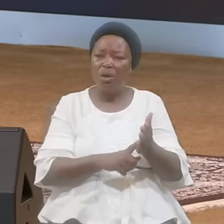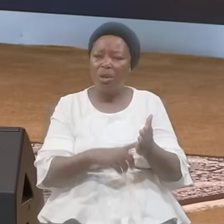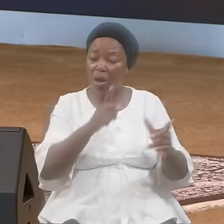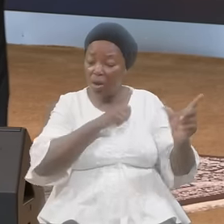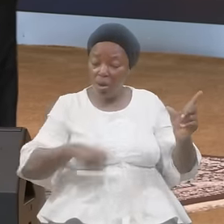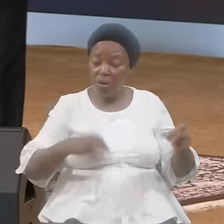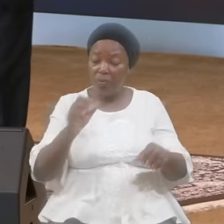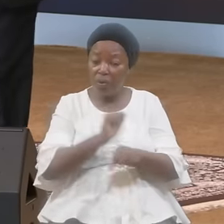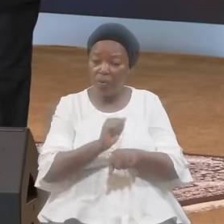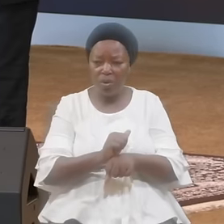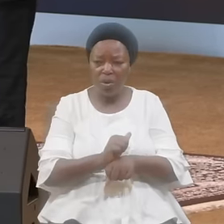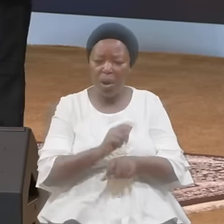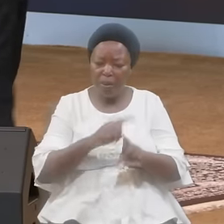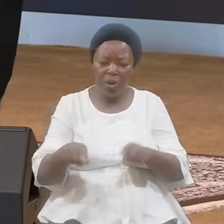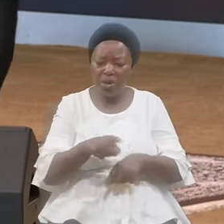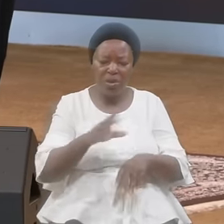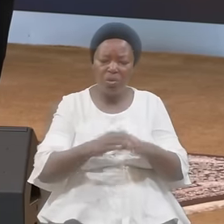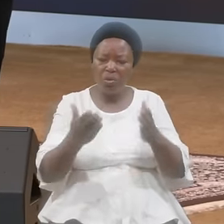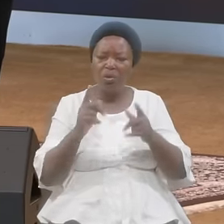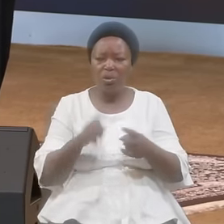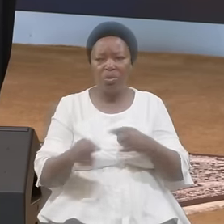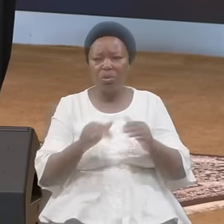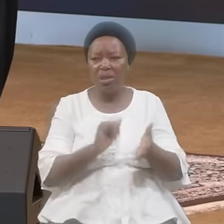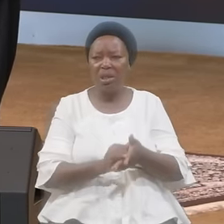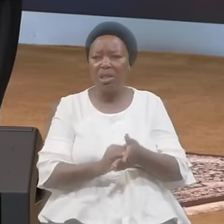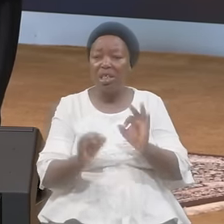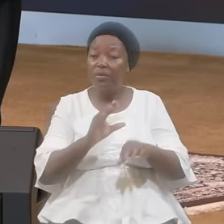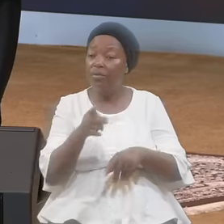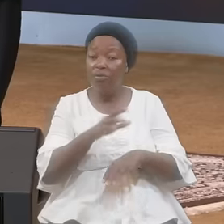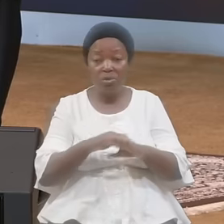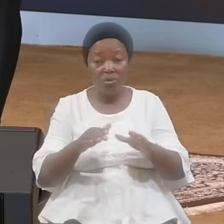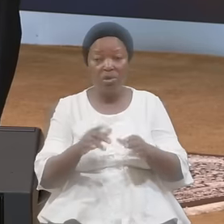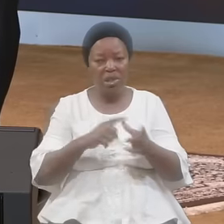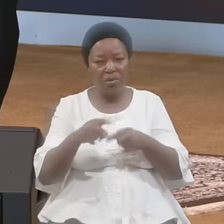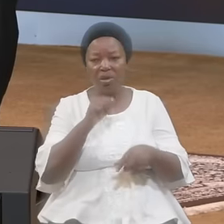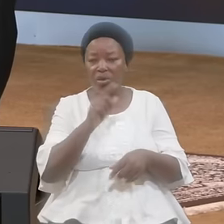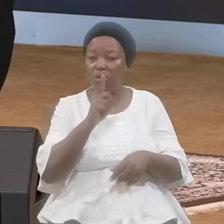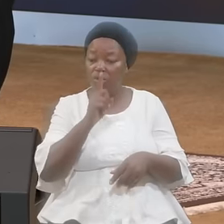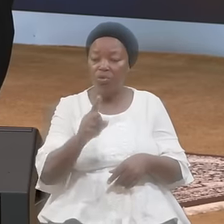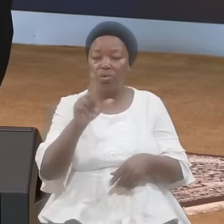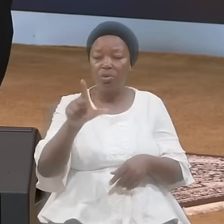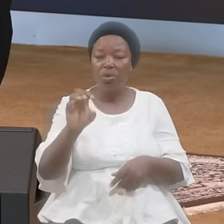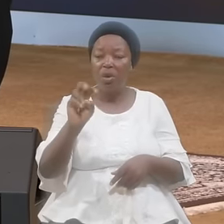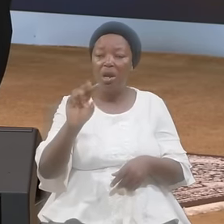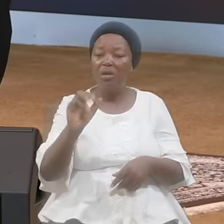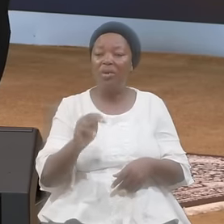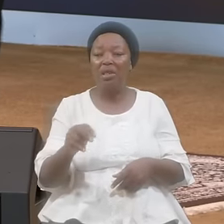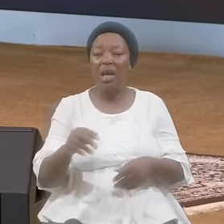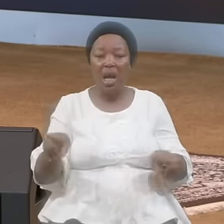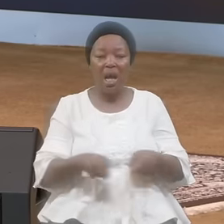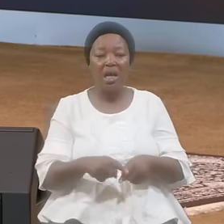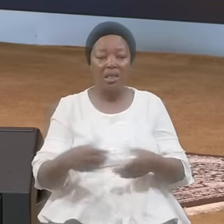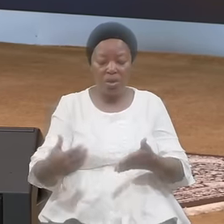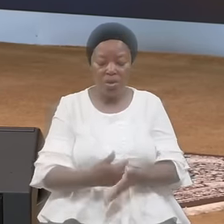To If You Don't You Are Not A True Live As Born New Born Babes Desire